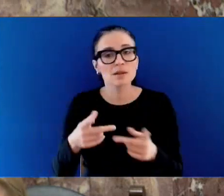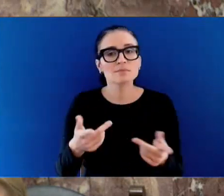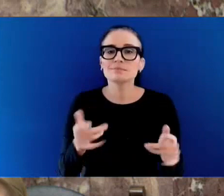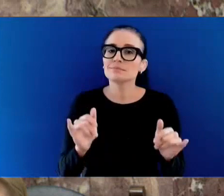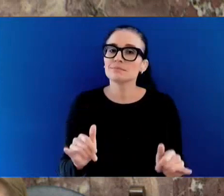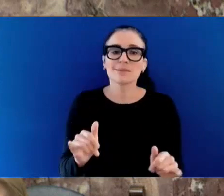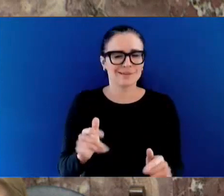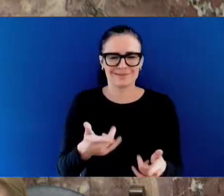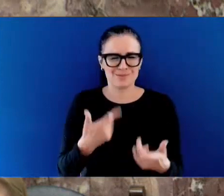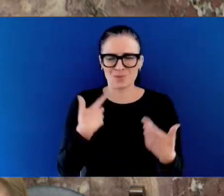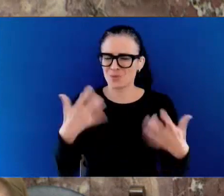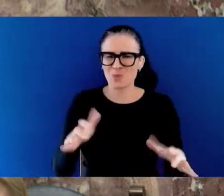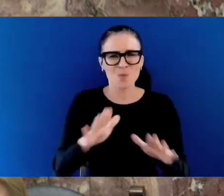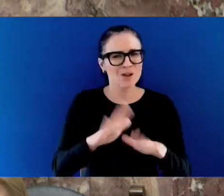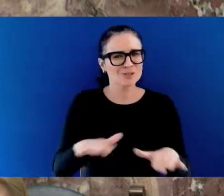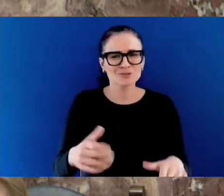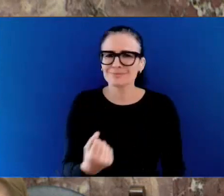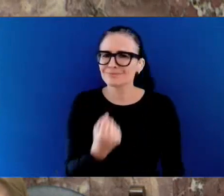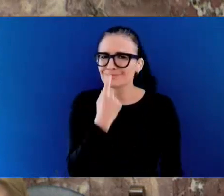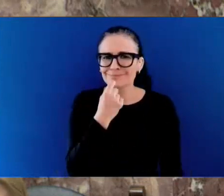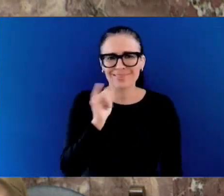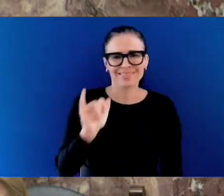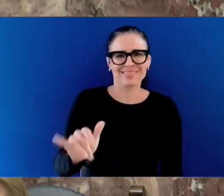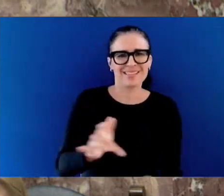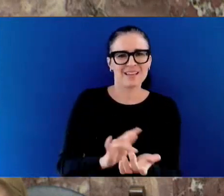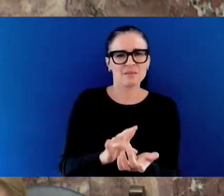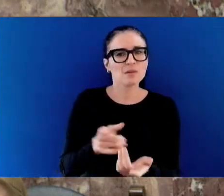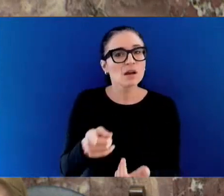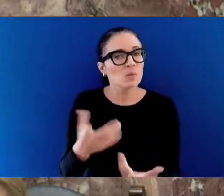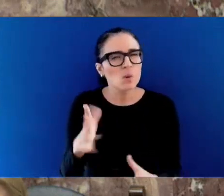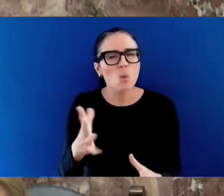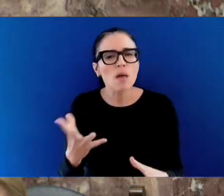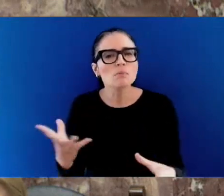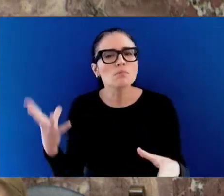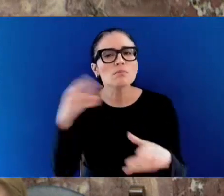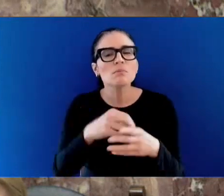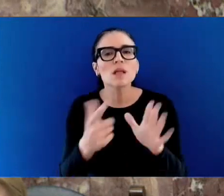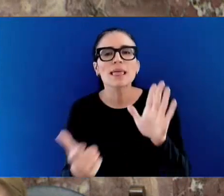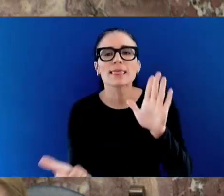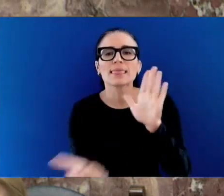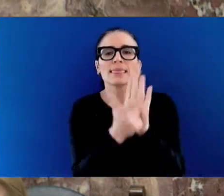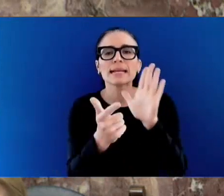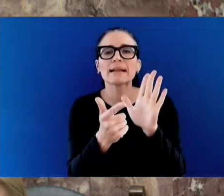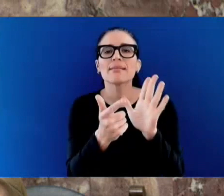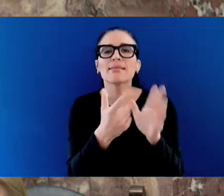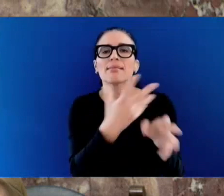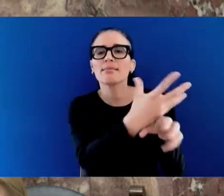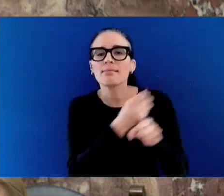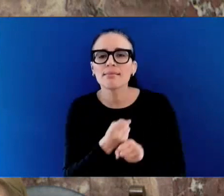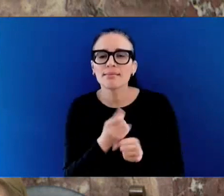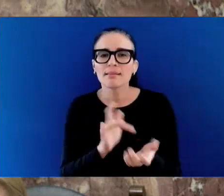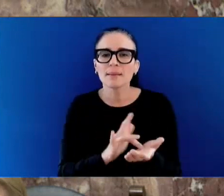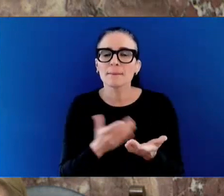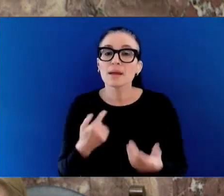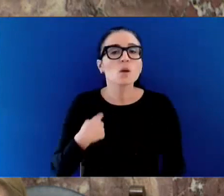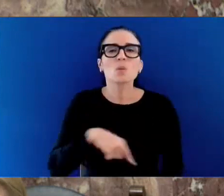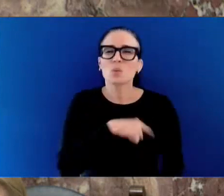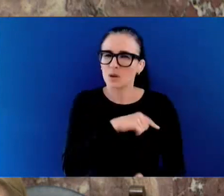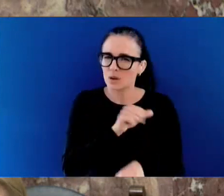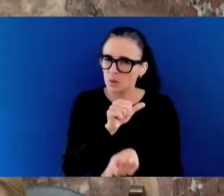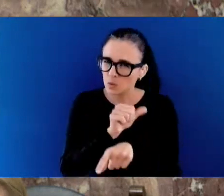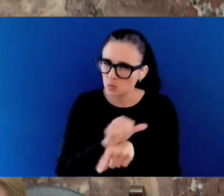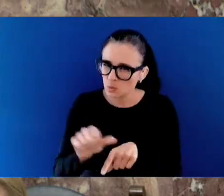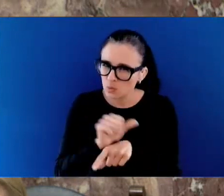is work that we do, again, with our child and youth mental health system, with our health system, to ensure that we are